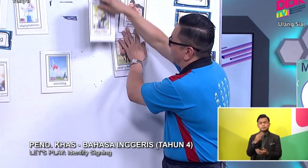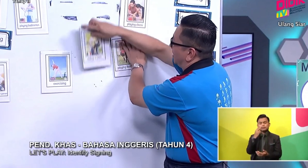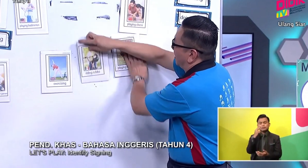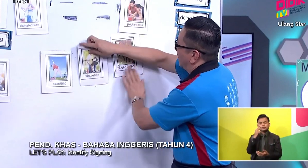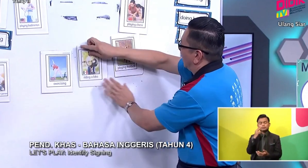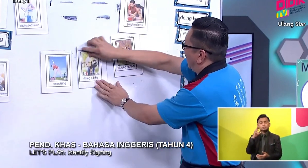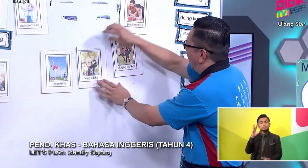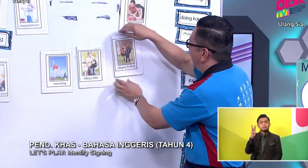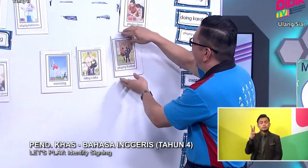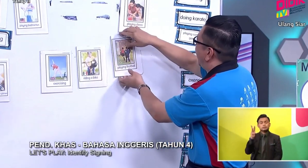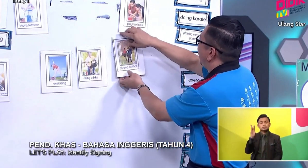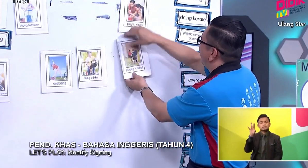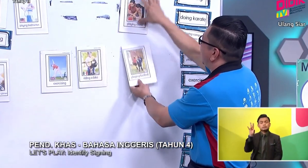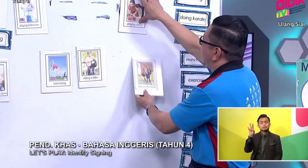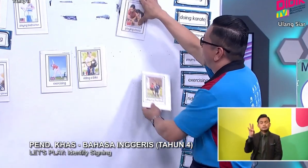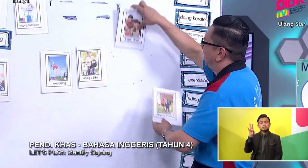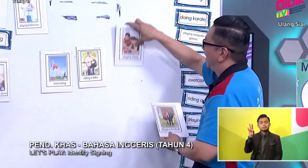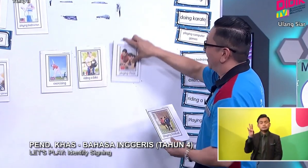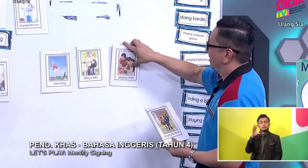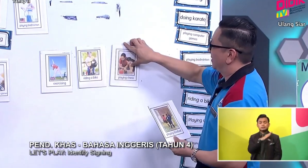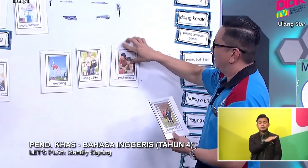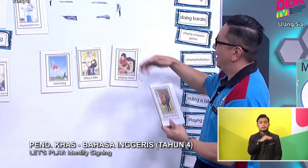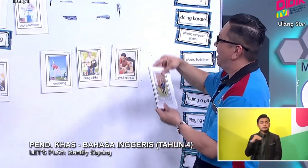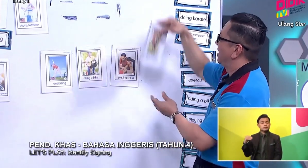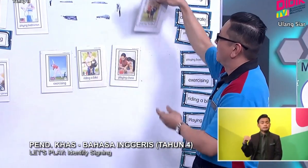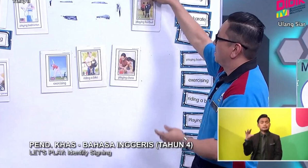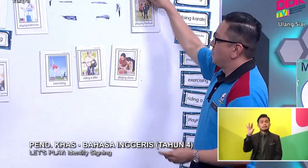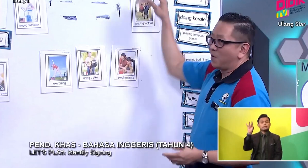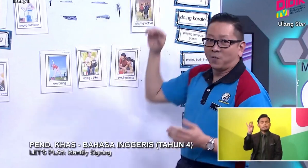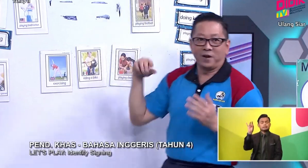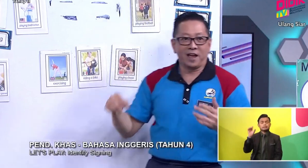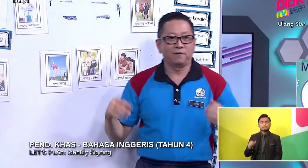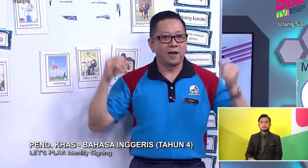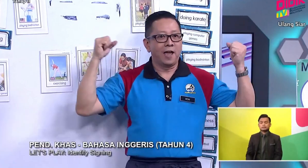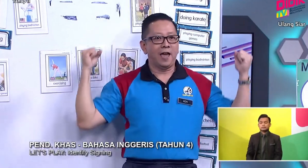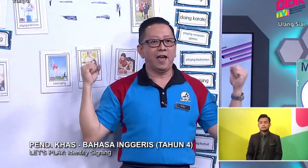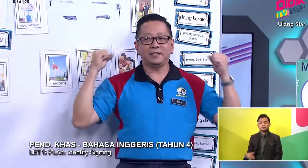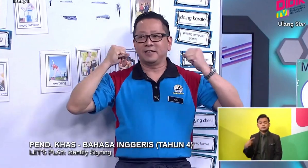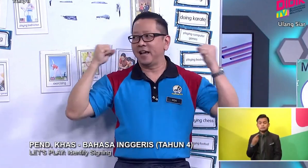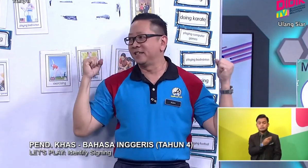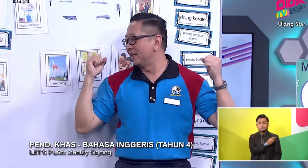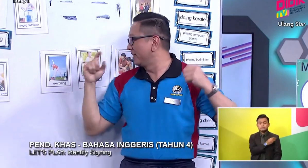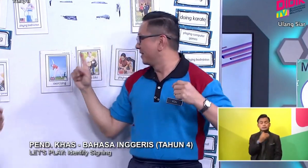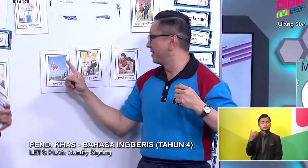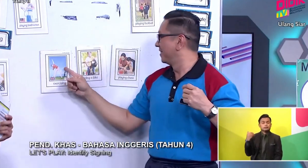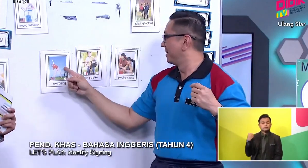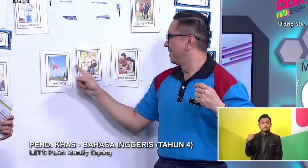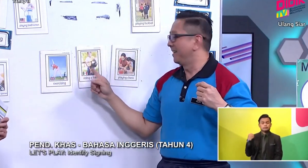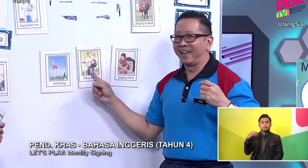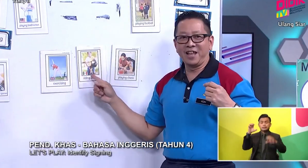And Number eight. Okay. We have Exercising.